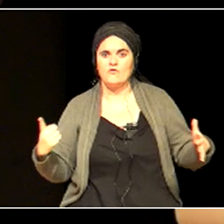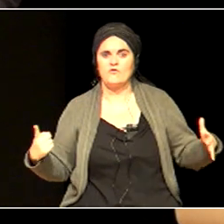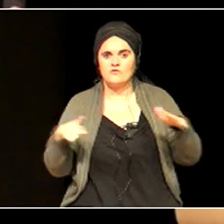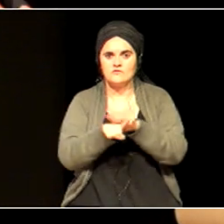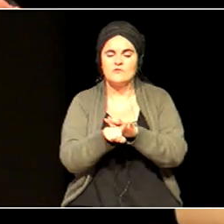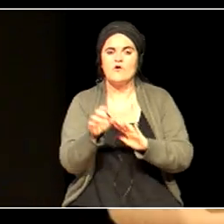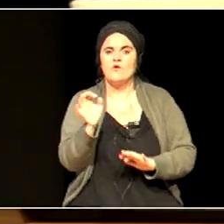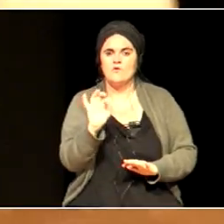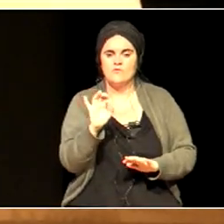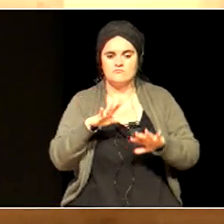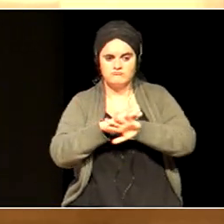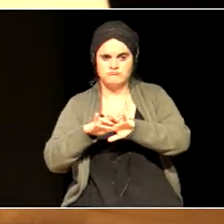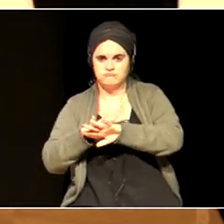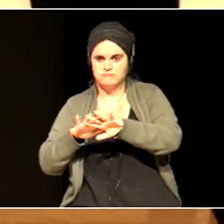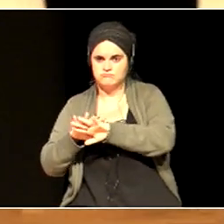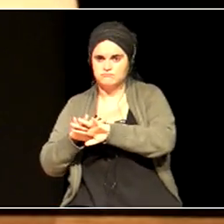exclusion?